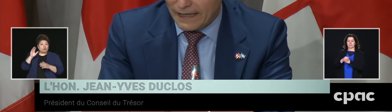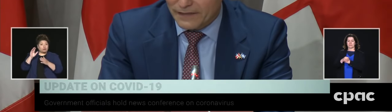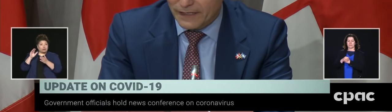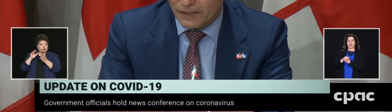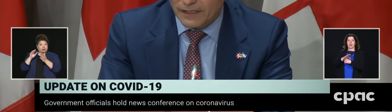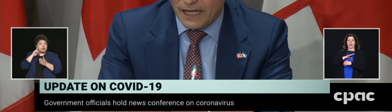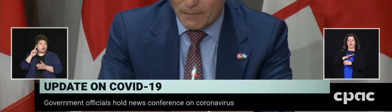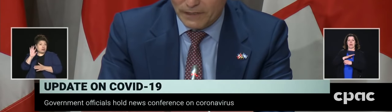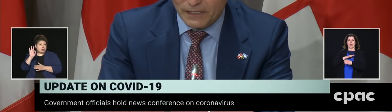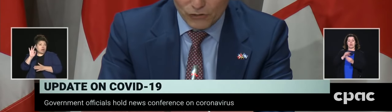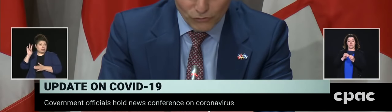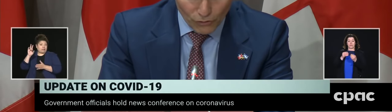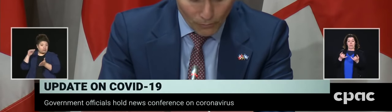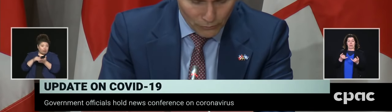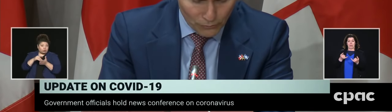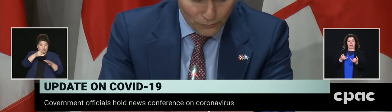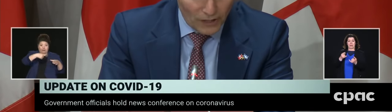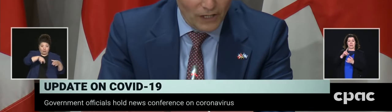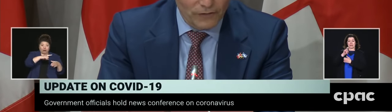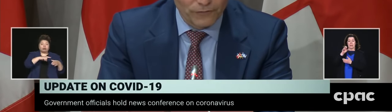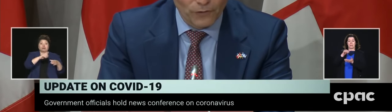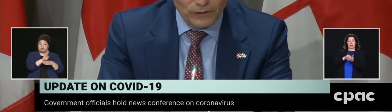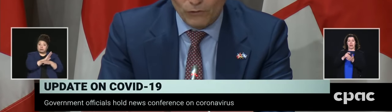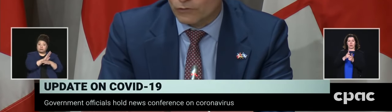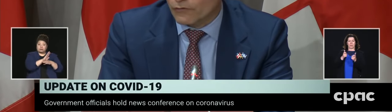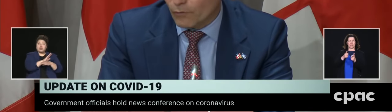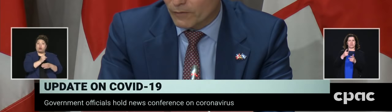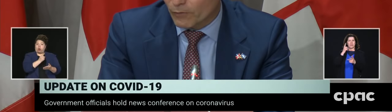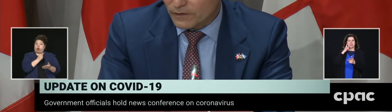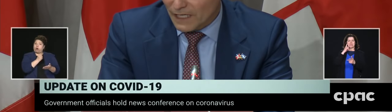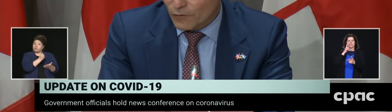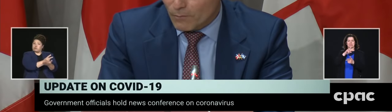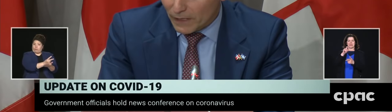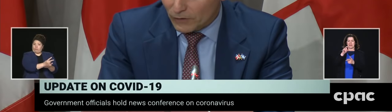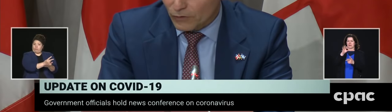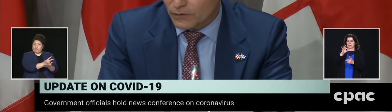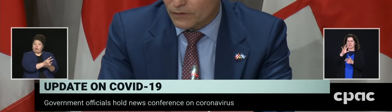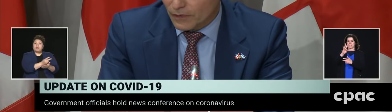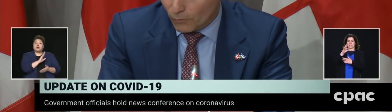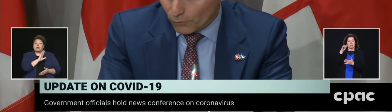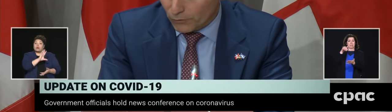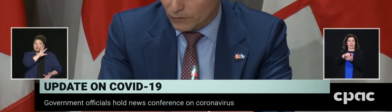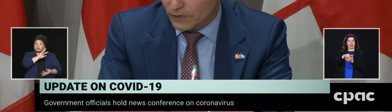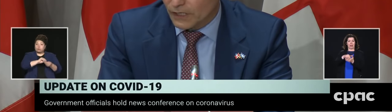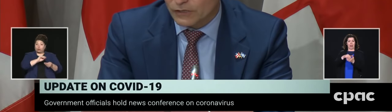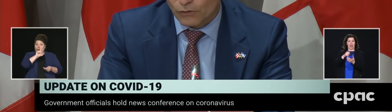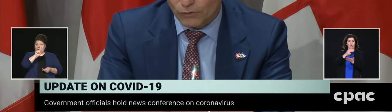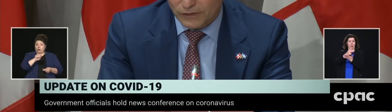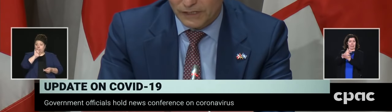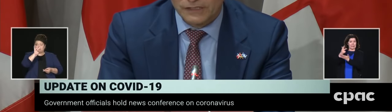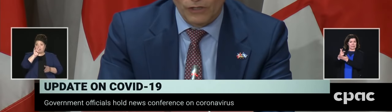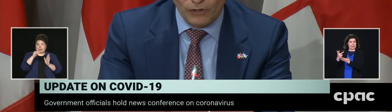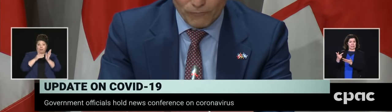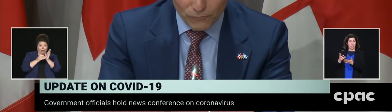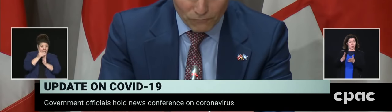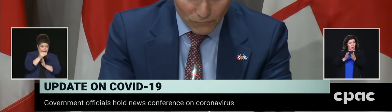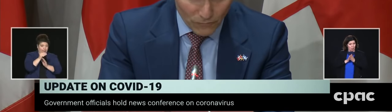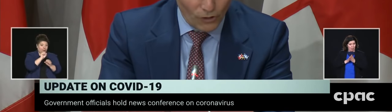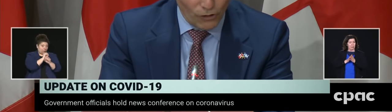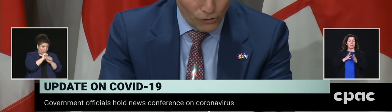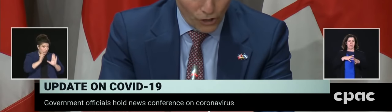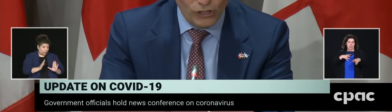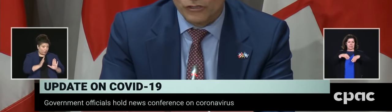them had their application approved for a total of 1.7 million workers. So these are